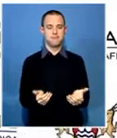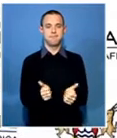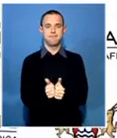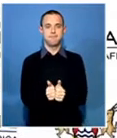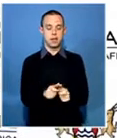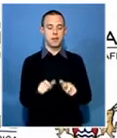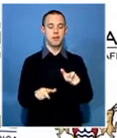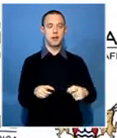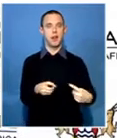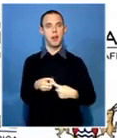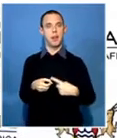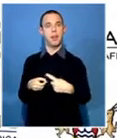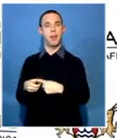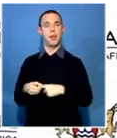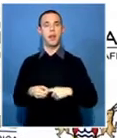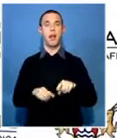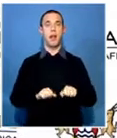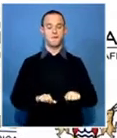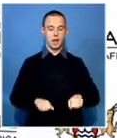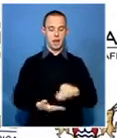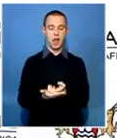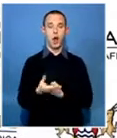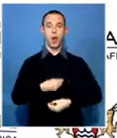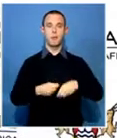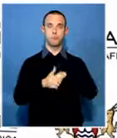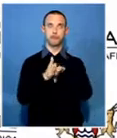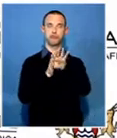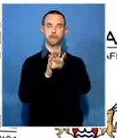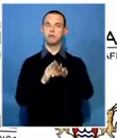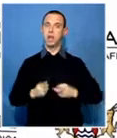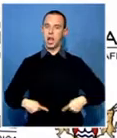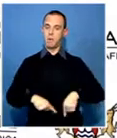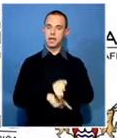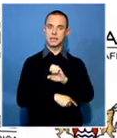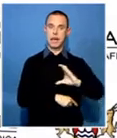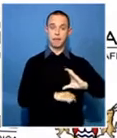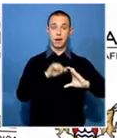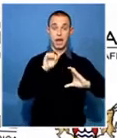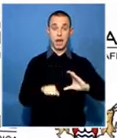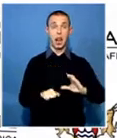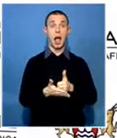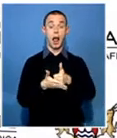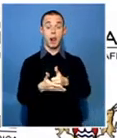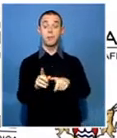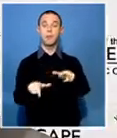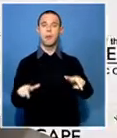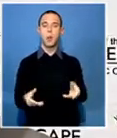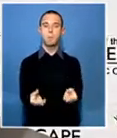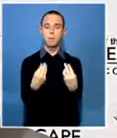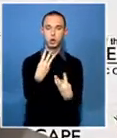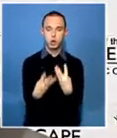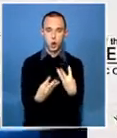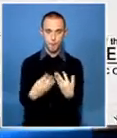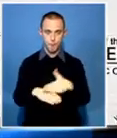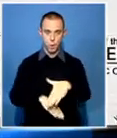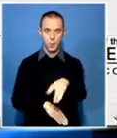the economy of the province grows into a level which is going to somewhat assist our people to get jobs. We